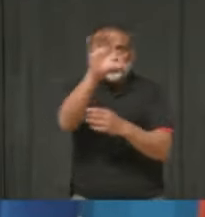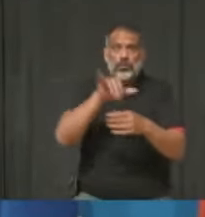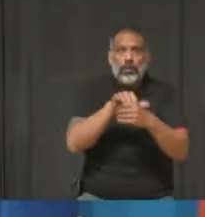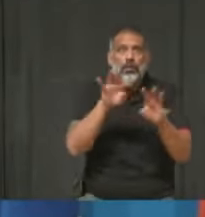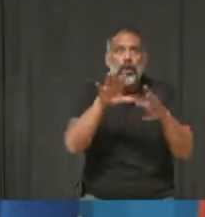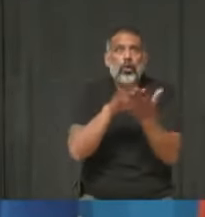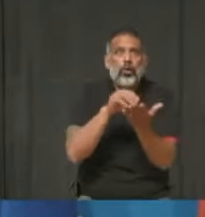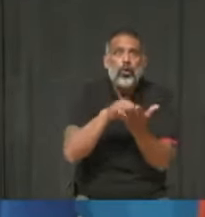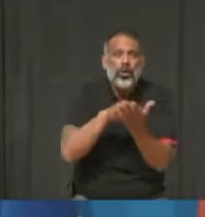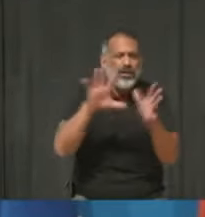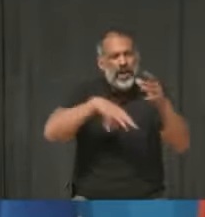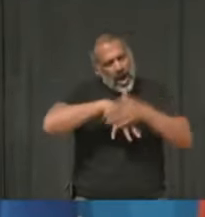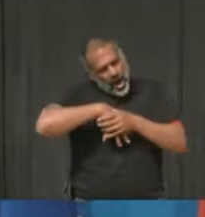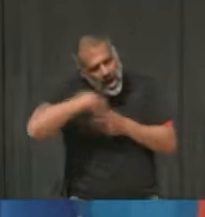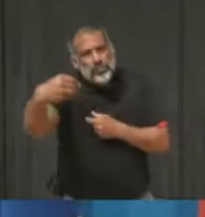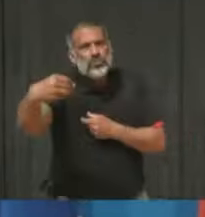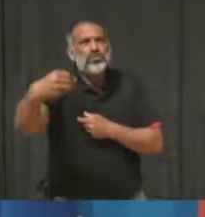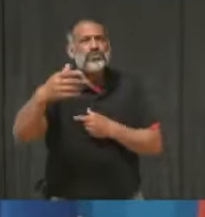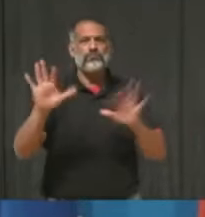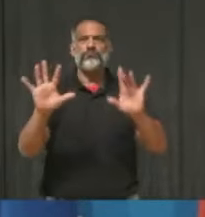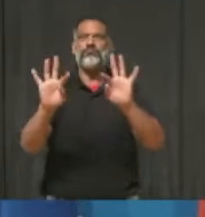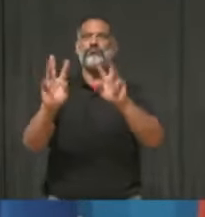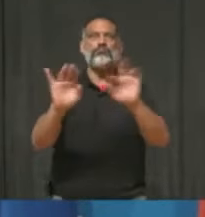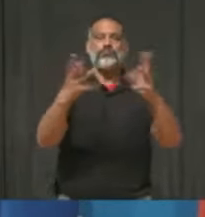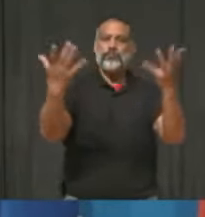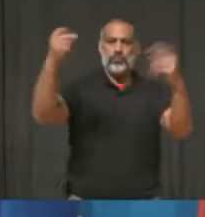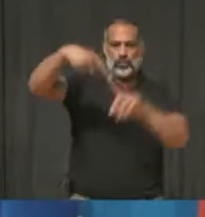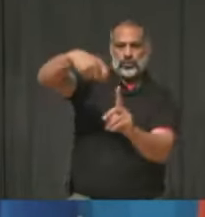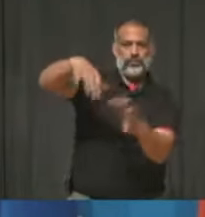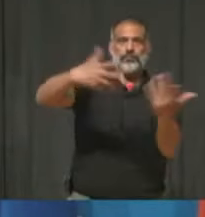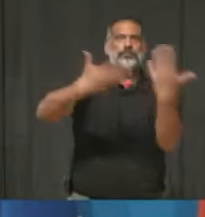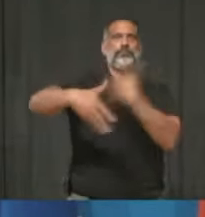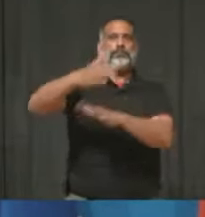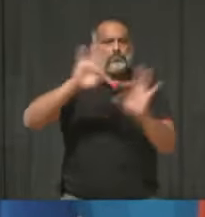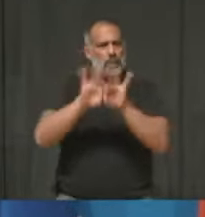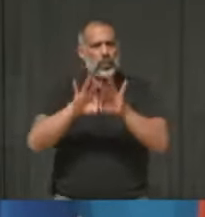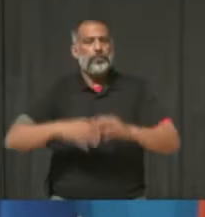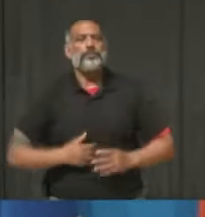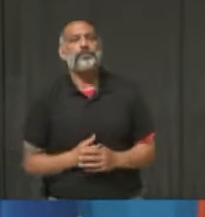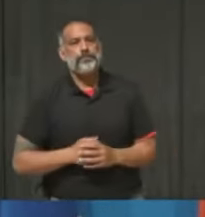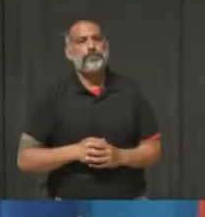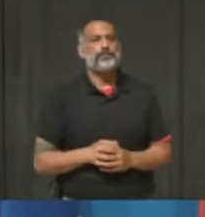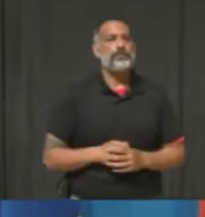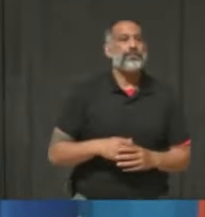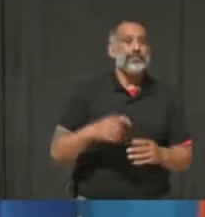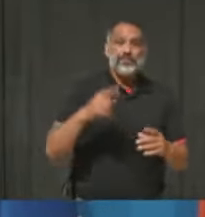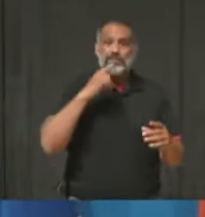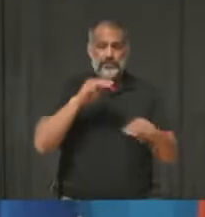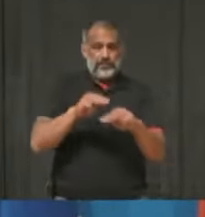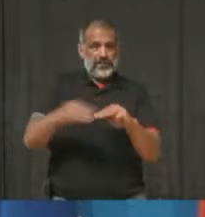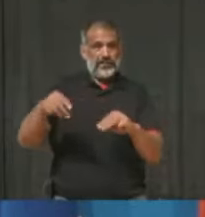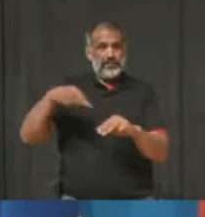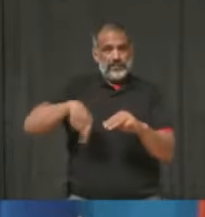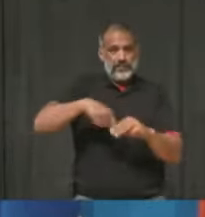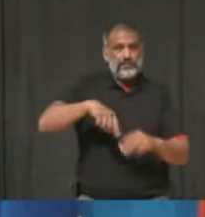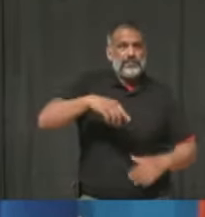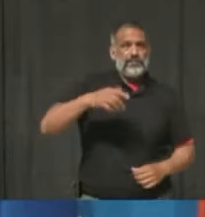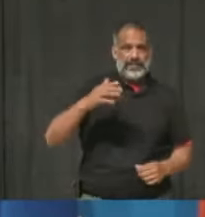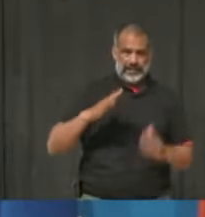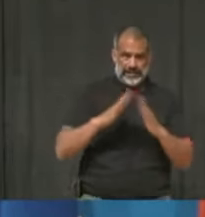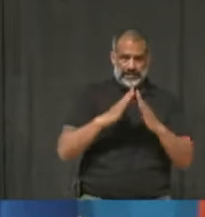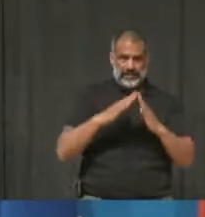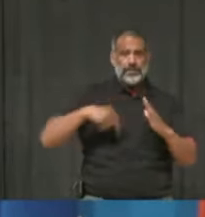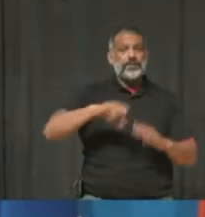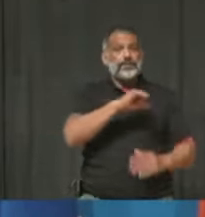need a way to let off the steam. In Mississauga, city staff do not want to lock up the tennis courts